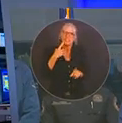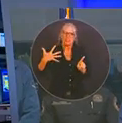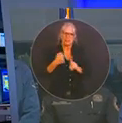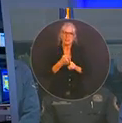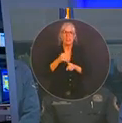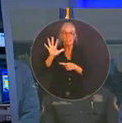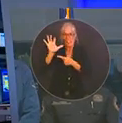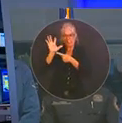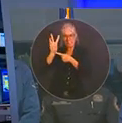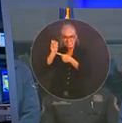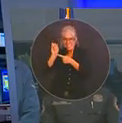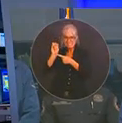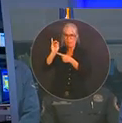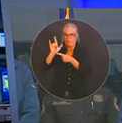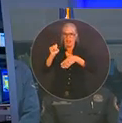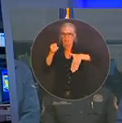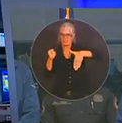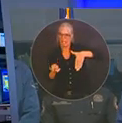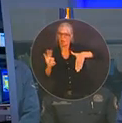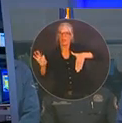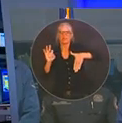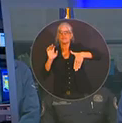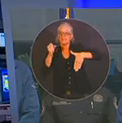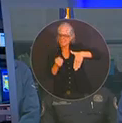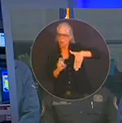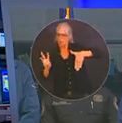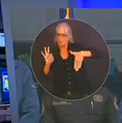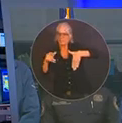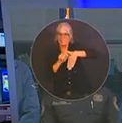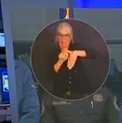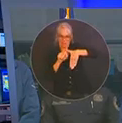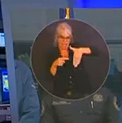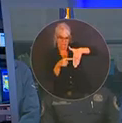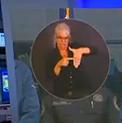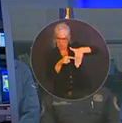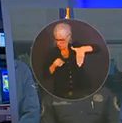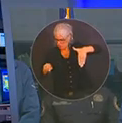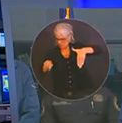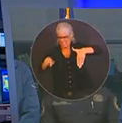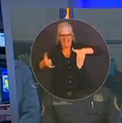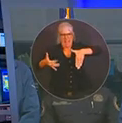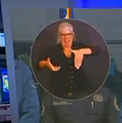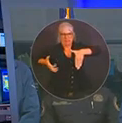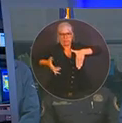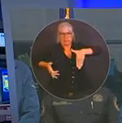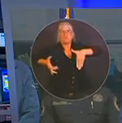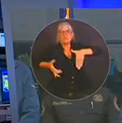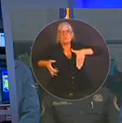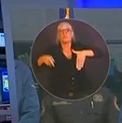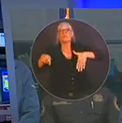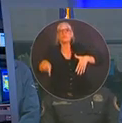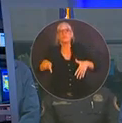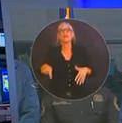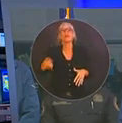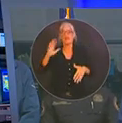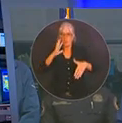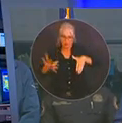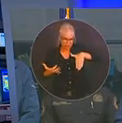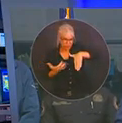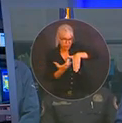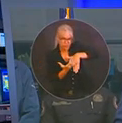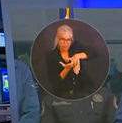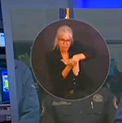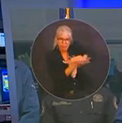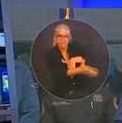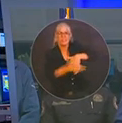southwest of Tampa. Storm surge warning has been issued for the Florida Gulf Coast from mainland Monroe County northward to the